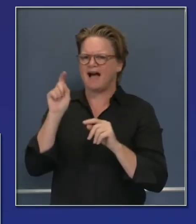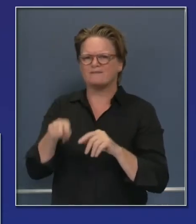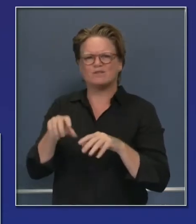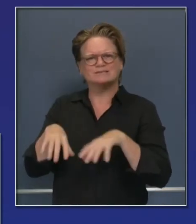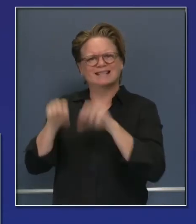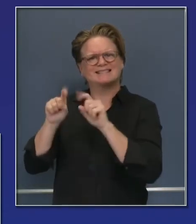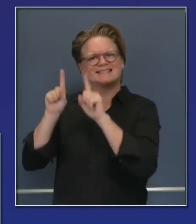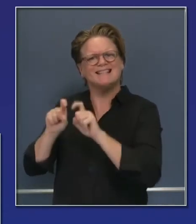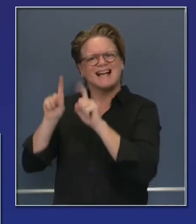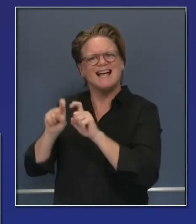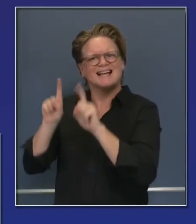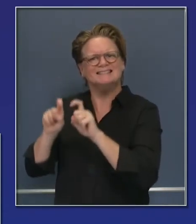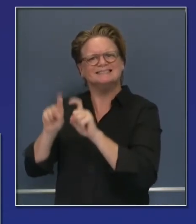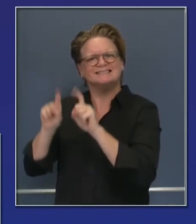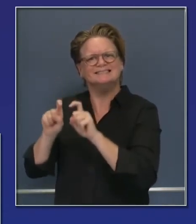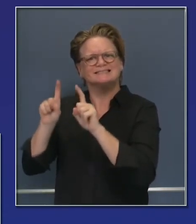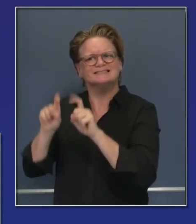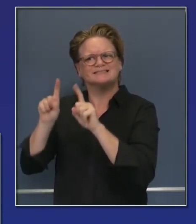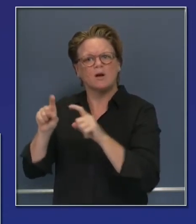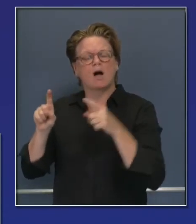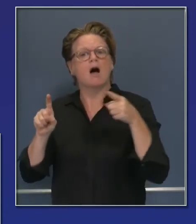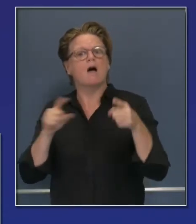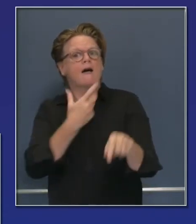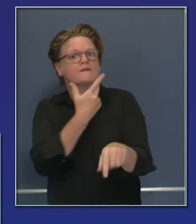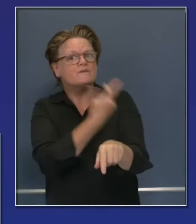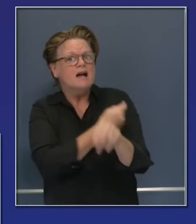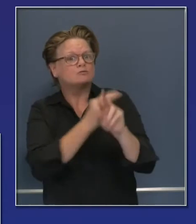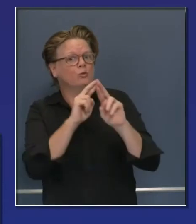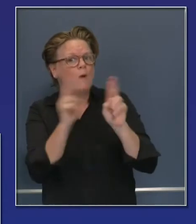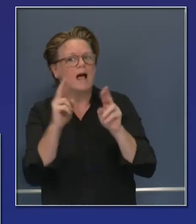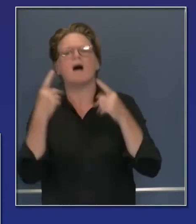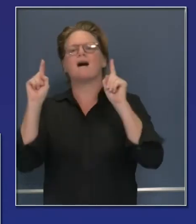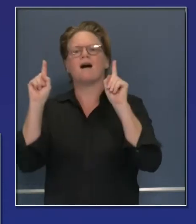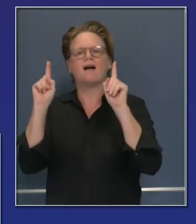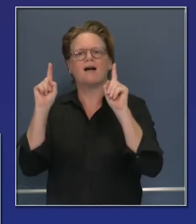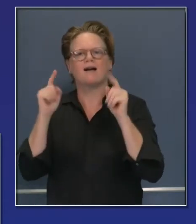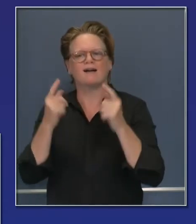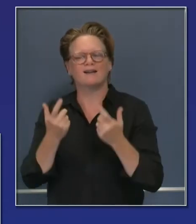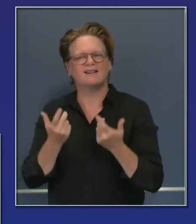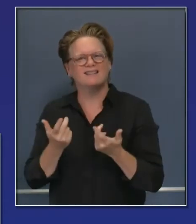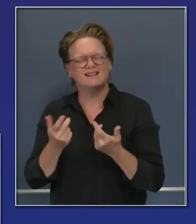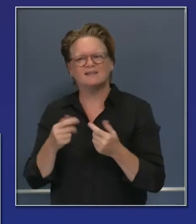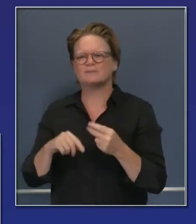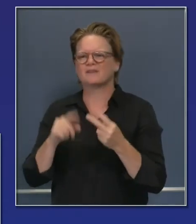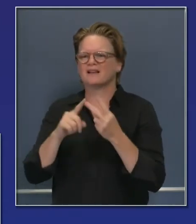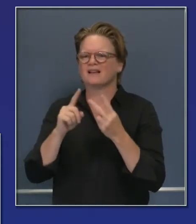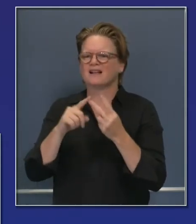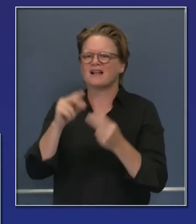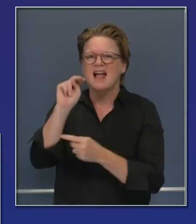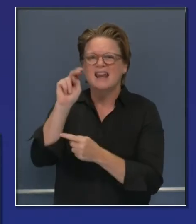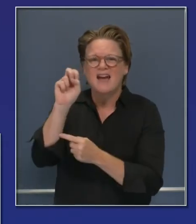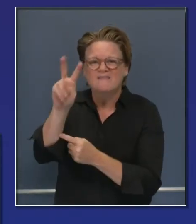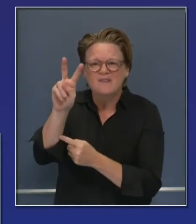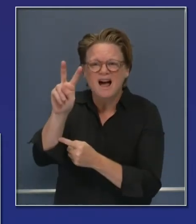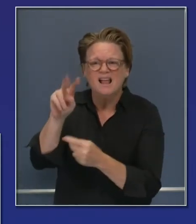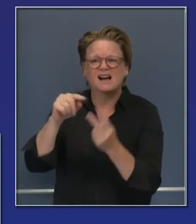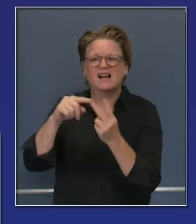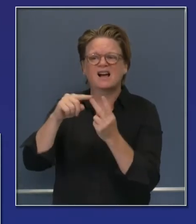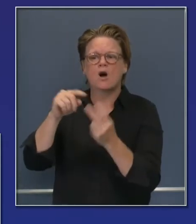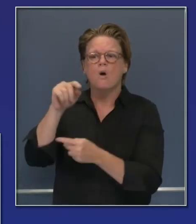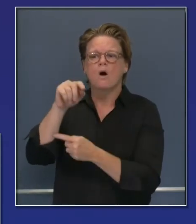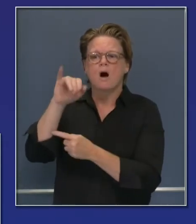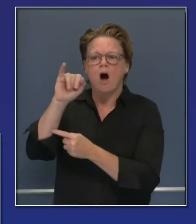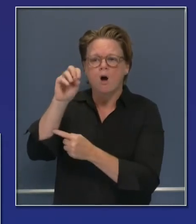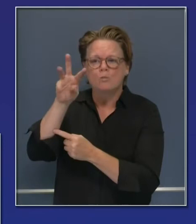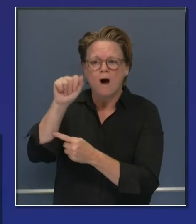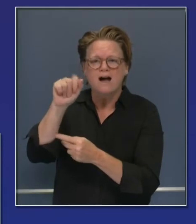the flare-ups in Florida and Nevada. Now you're seeing it in Iowa. You saw it, obviously, in Texas, Georgia,